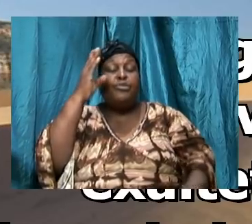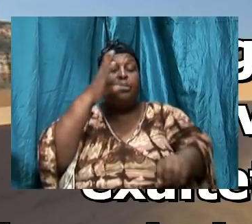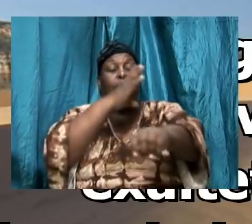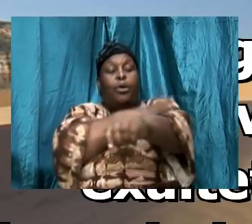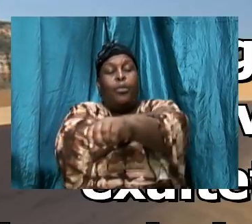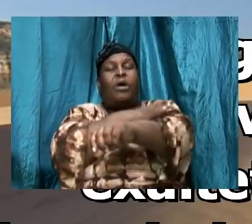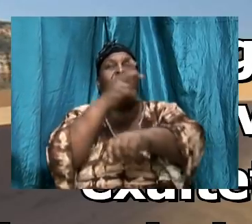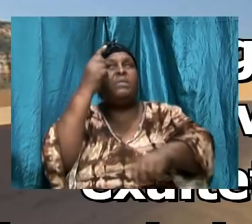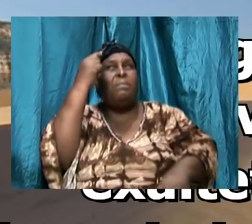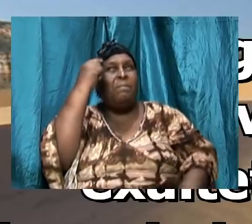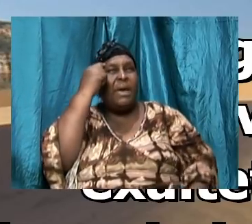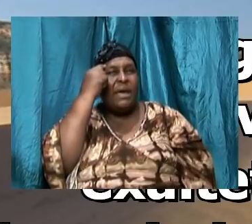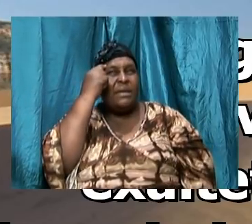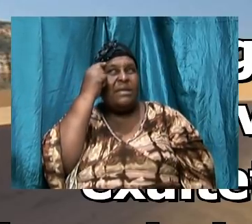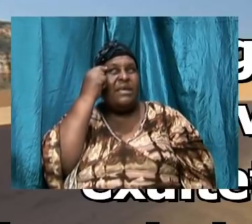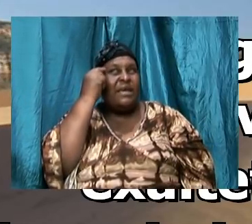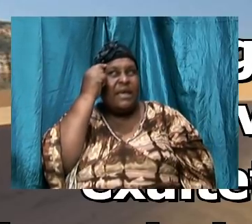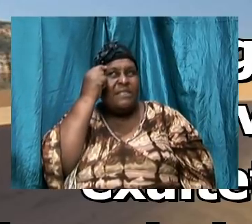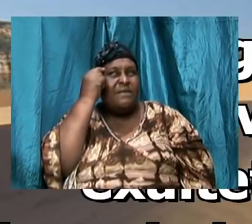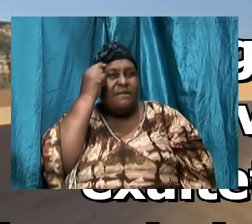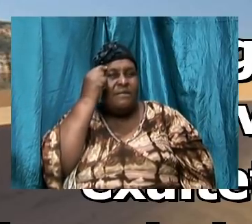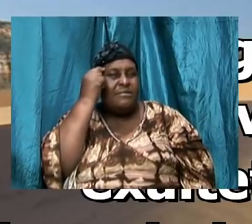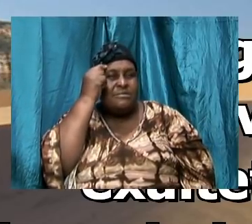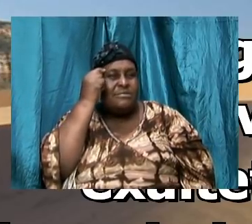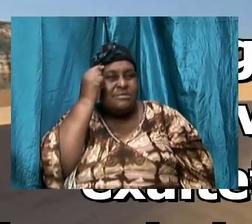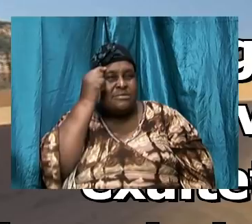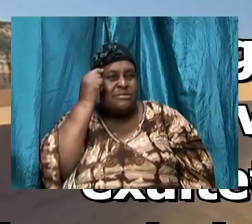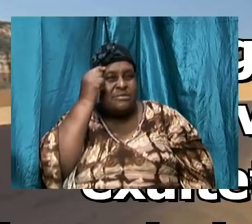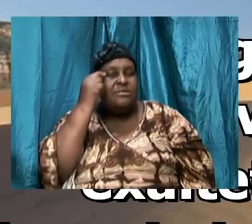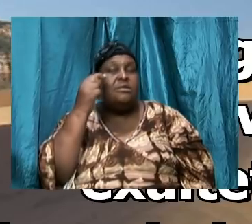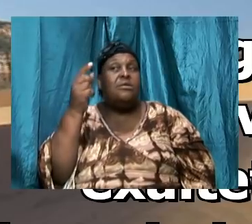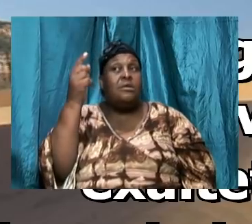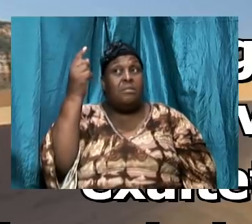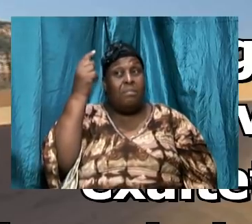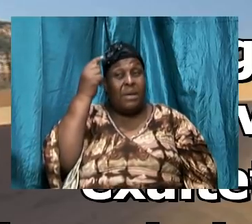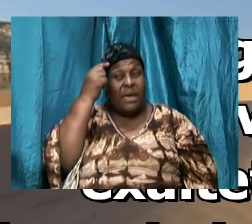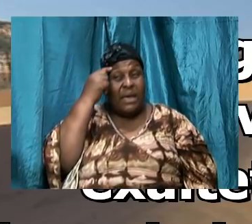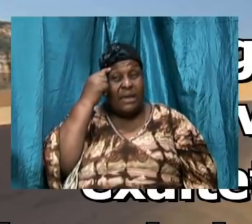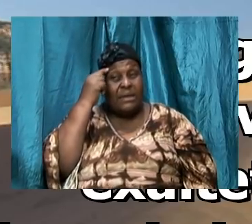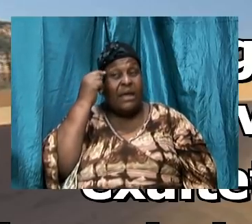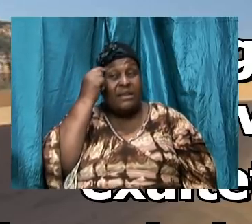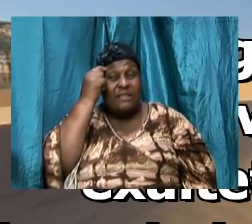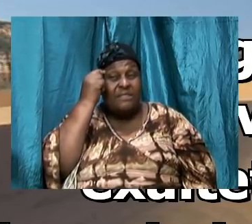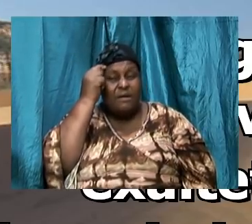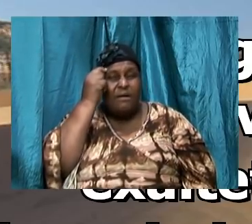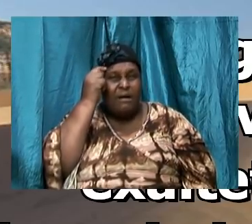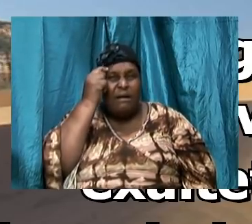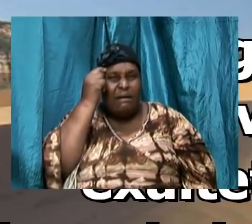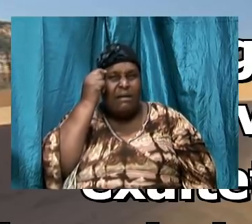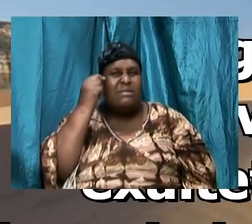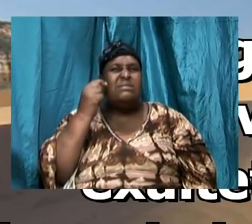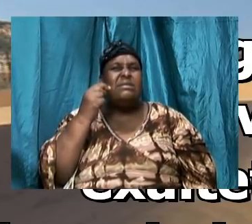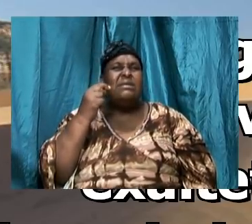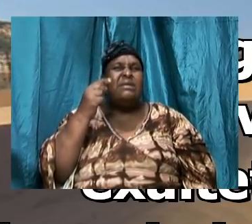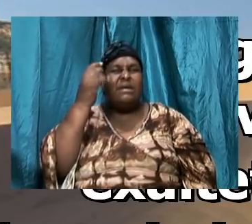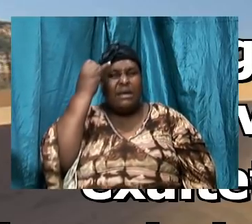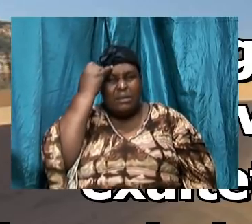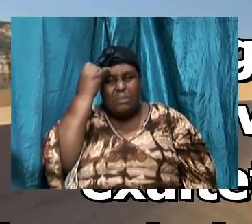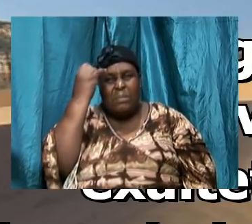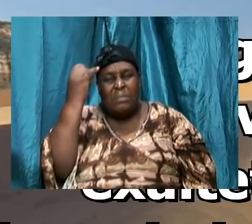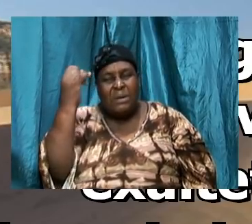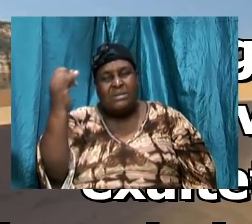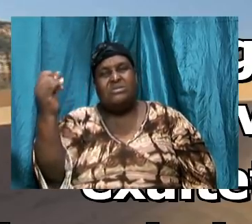And if left unchecked, the mind and the thoughts that it imagines